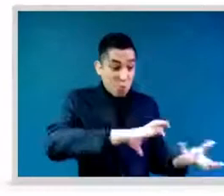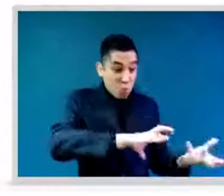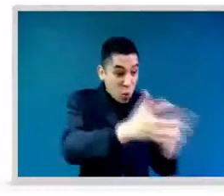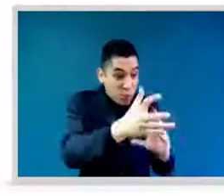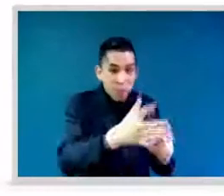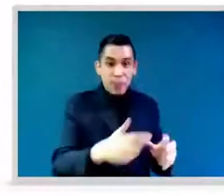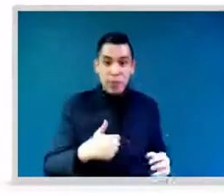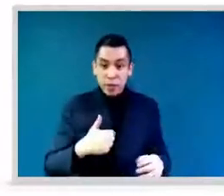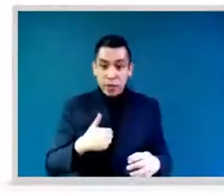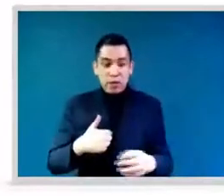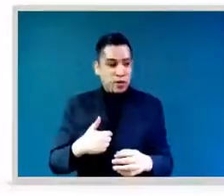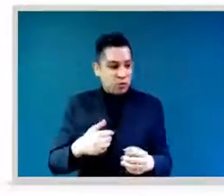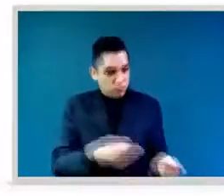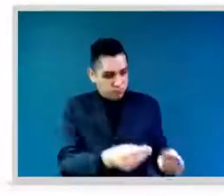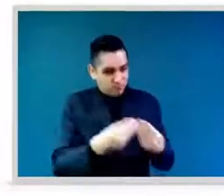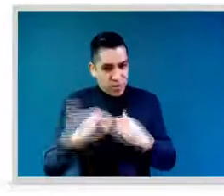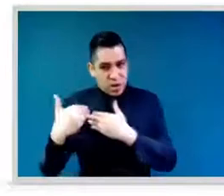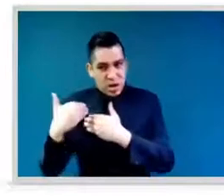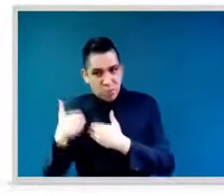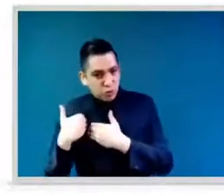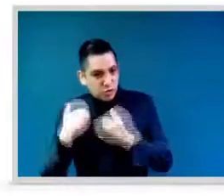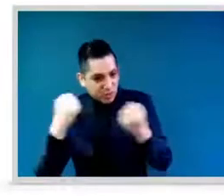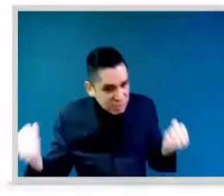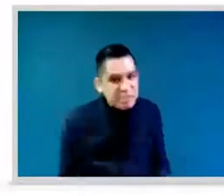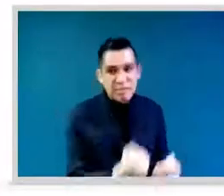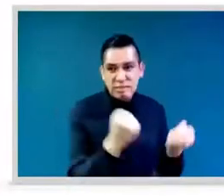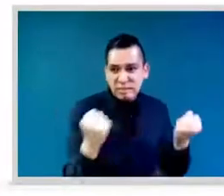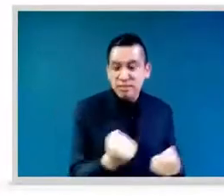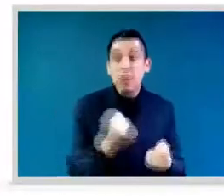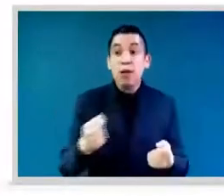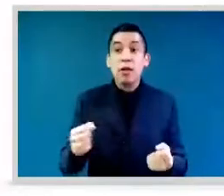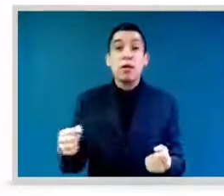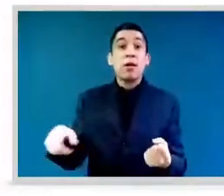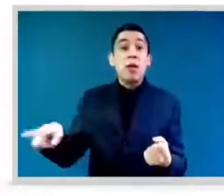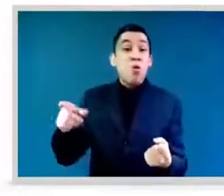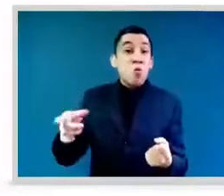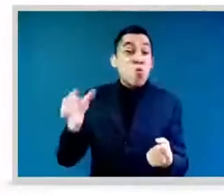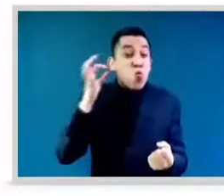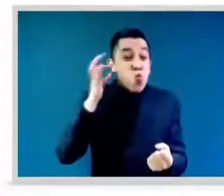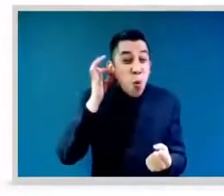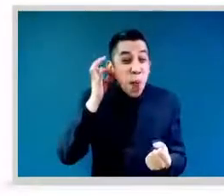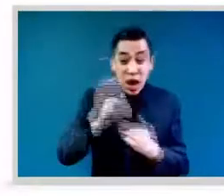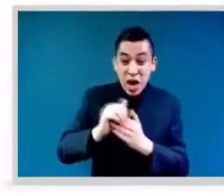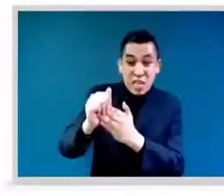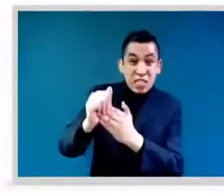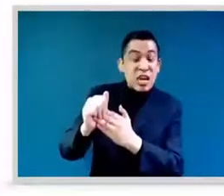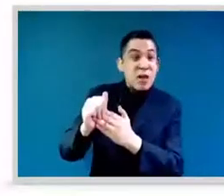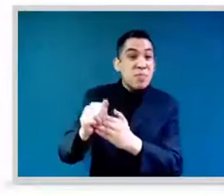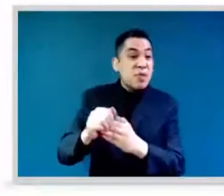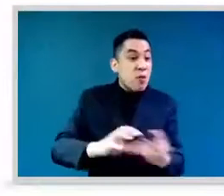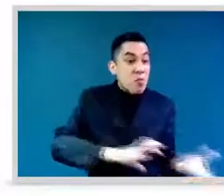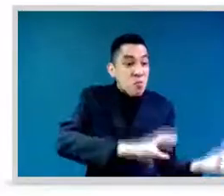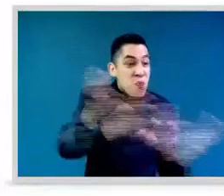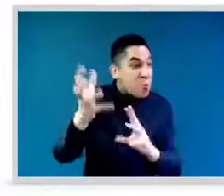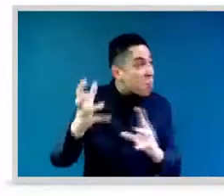society without women in leaders is absolutely desequilibrium, it's possible to continue to work like That's why I believe that